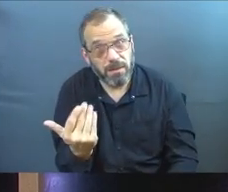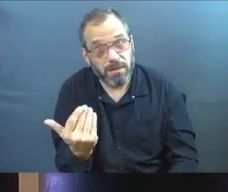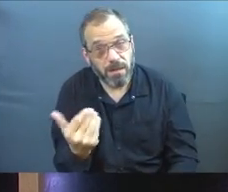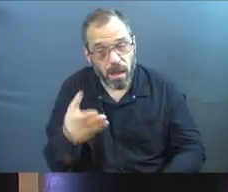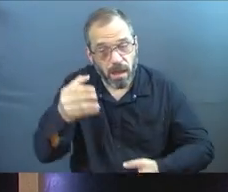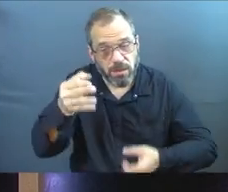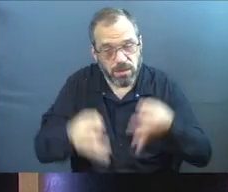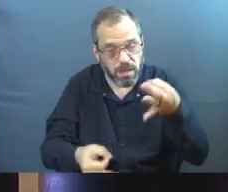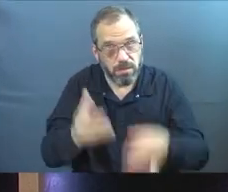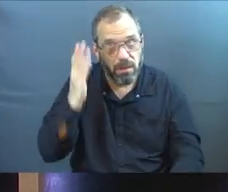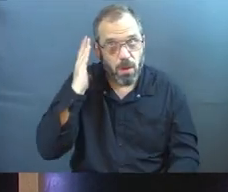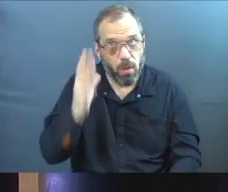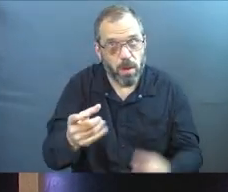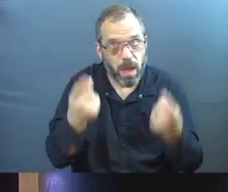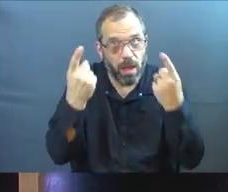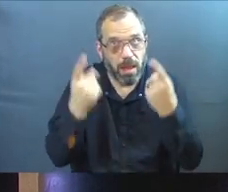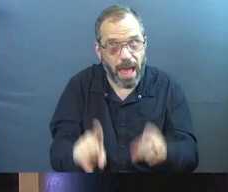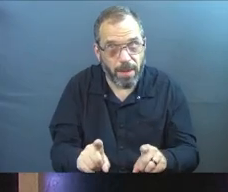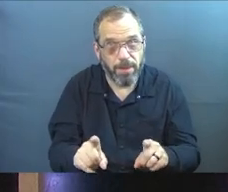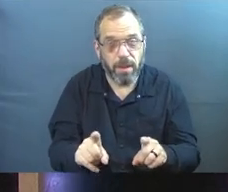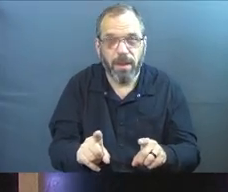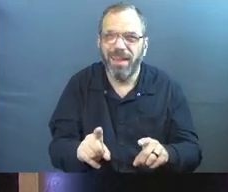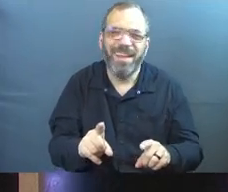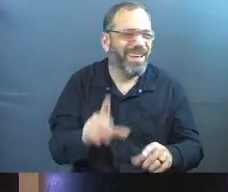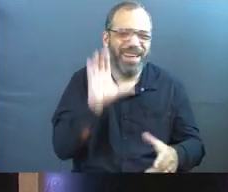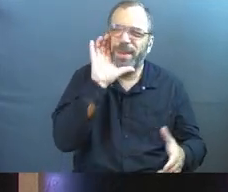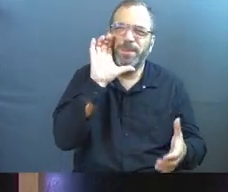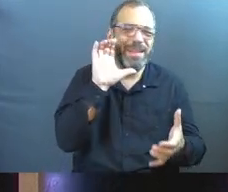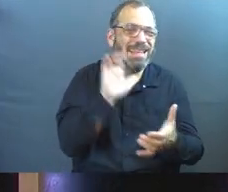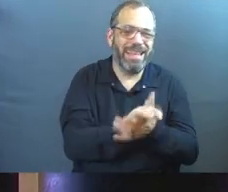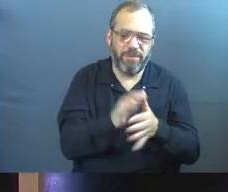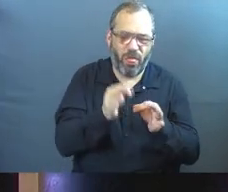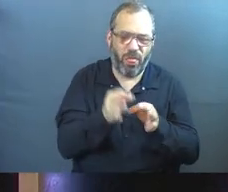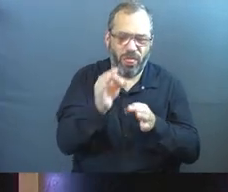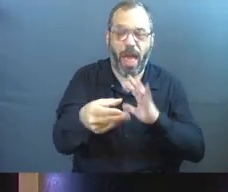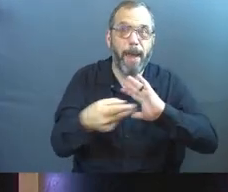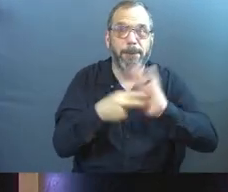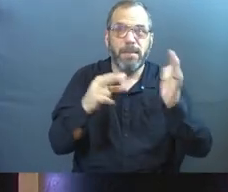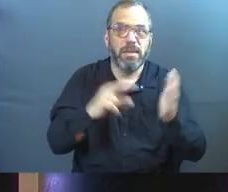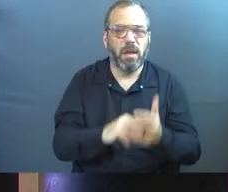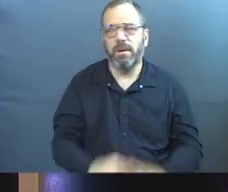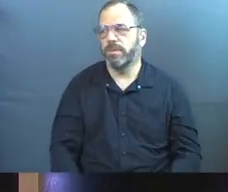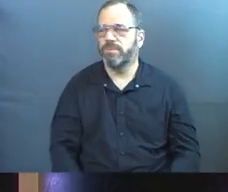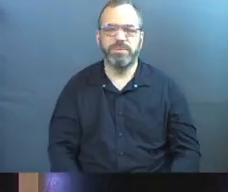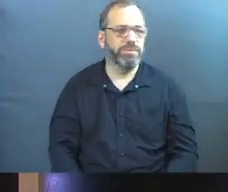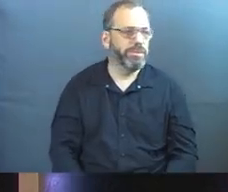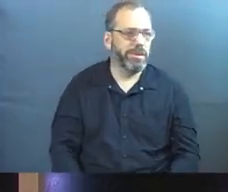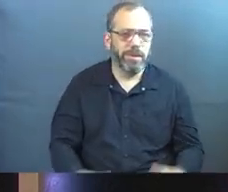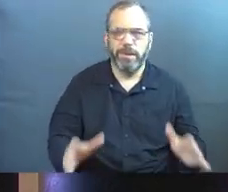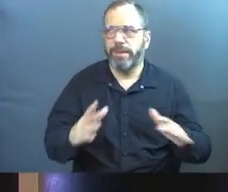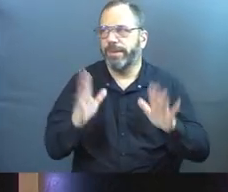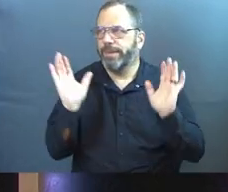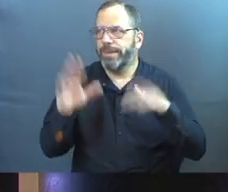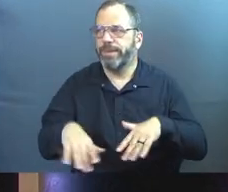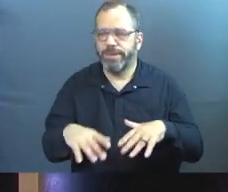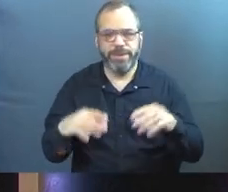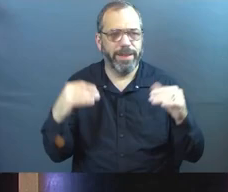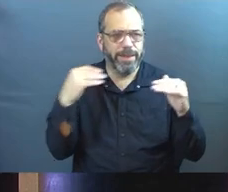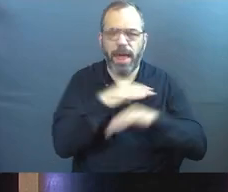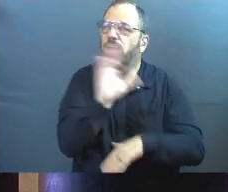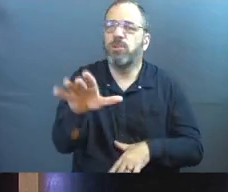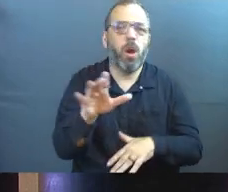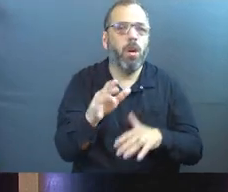Judgment is coming. Do not believe that delay means this is not where we're headed. It could be the most